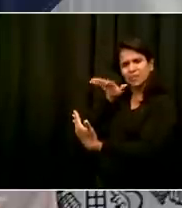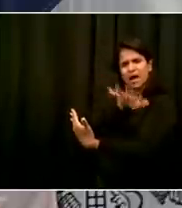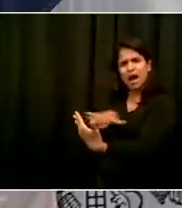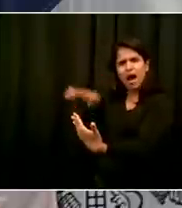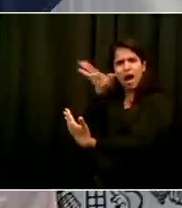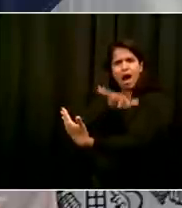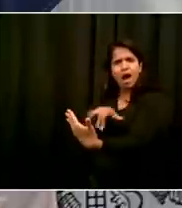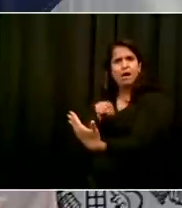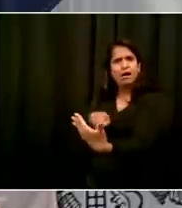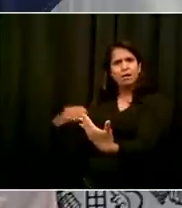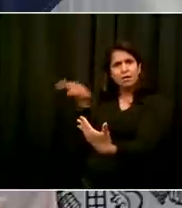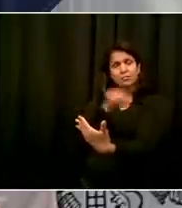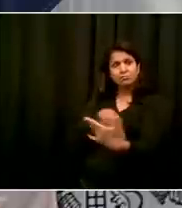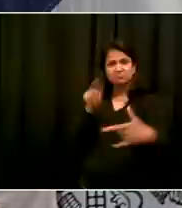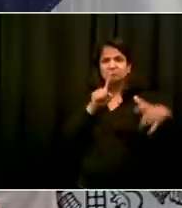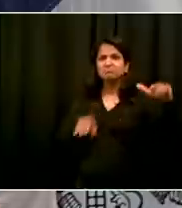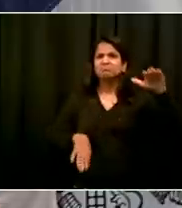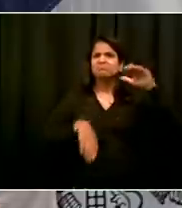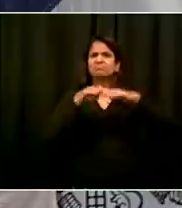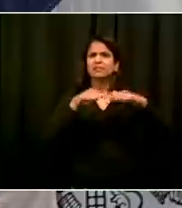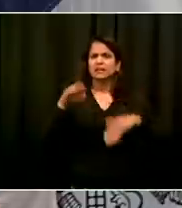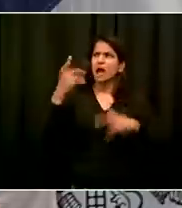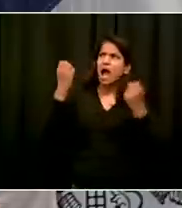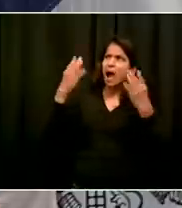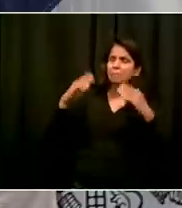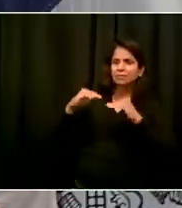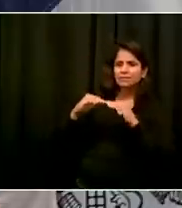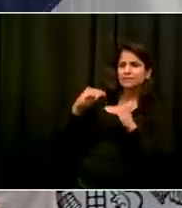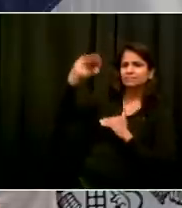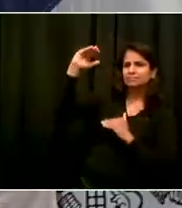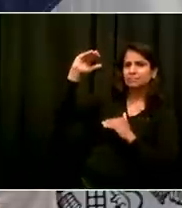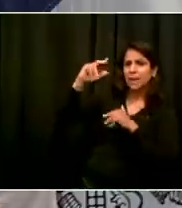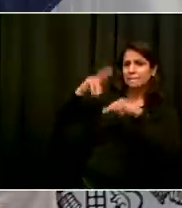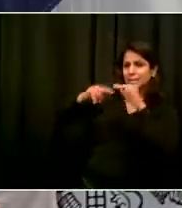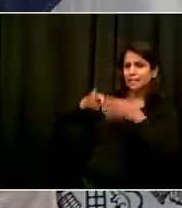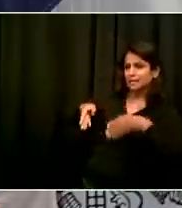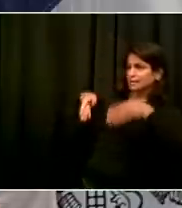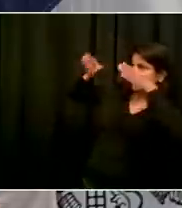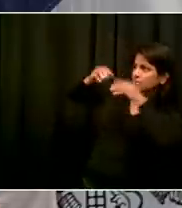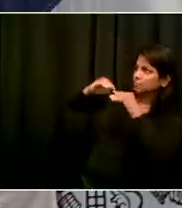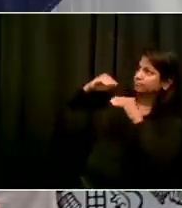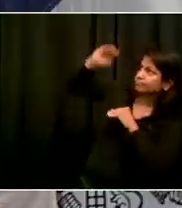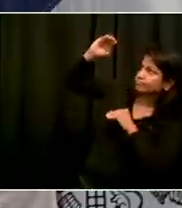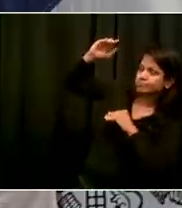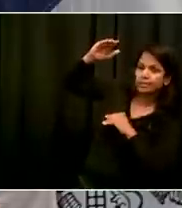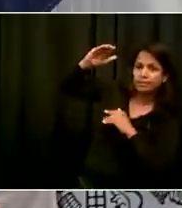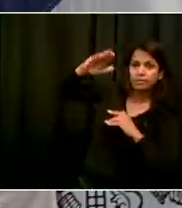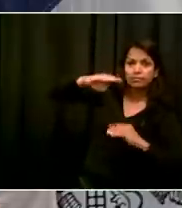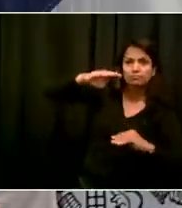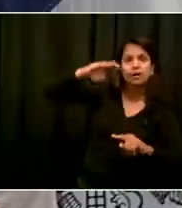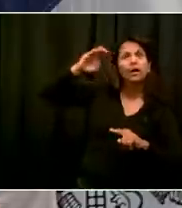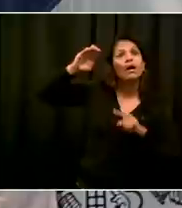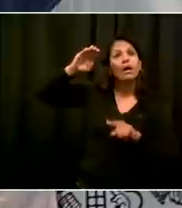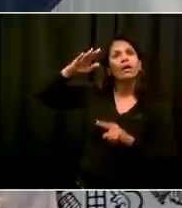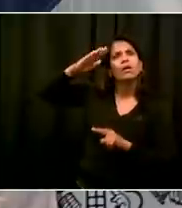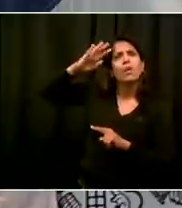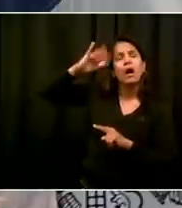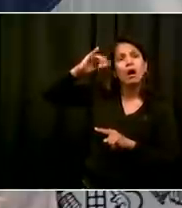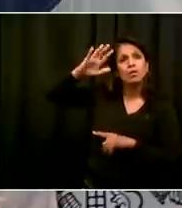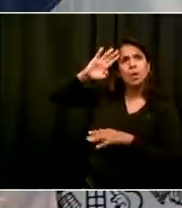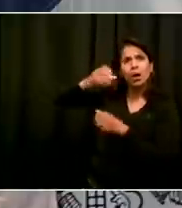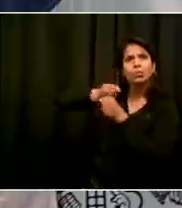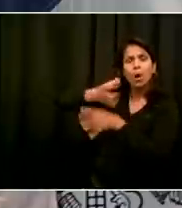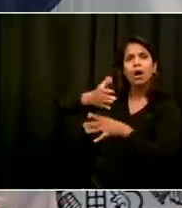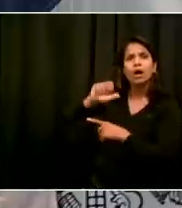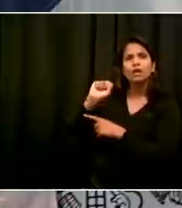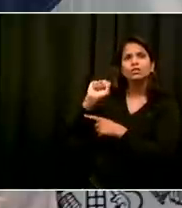has changed since the Dinkins administration concluded the garden would be at risk by nearby development, because the private project the